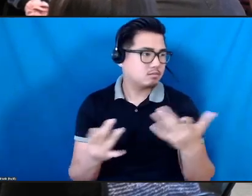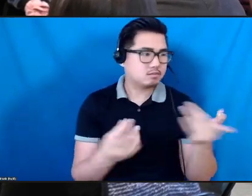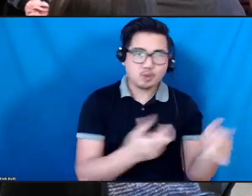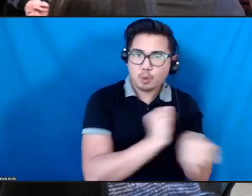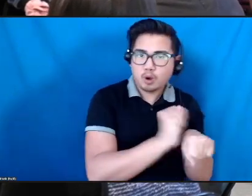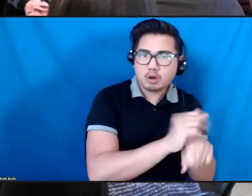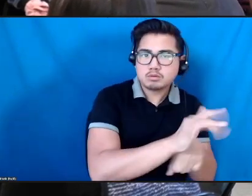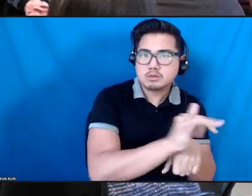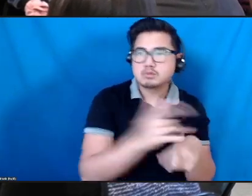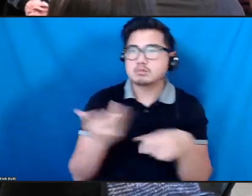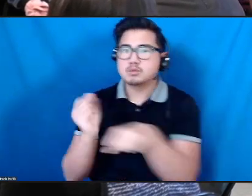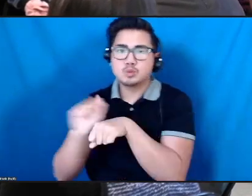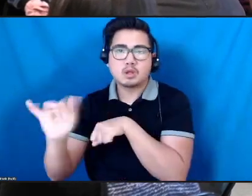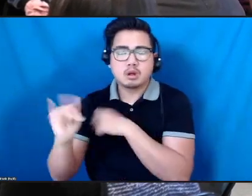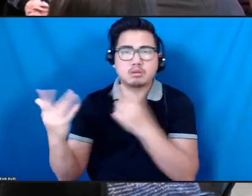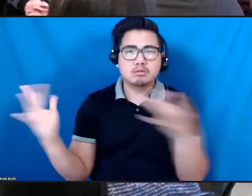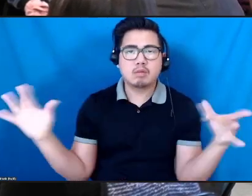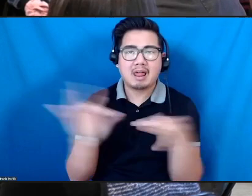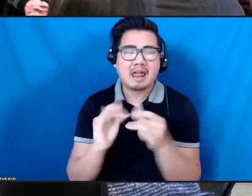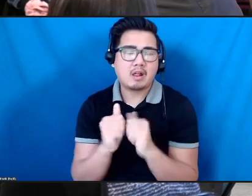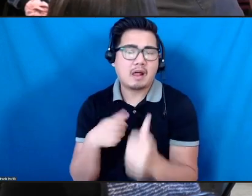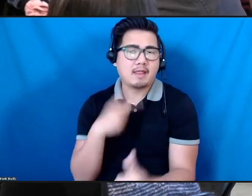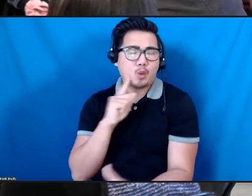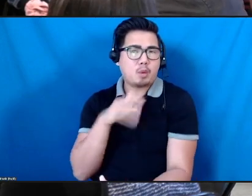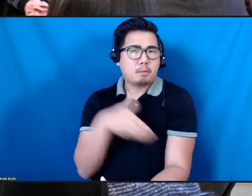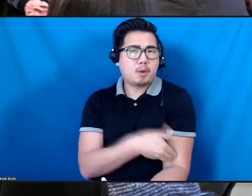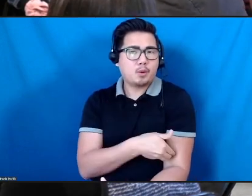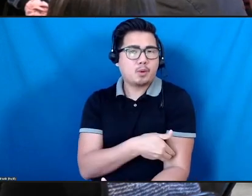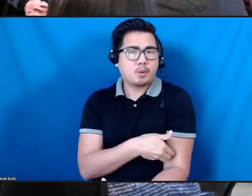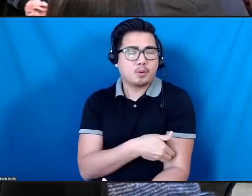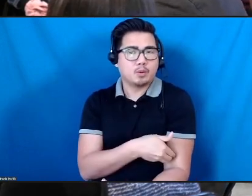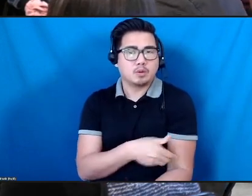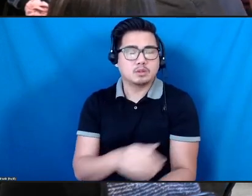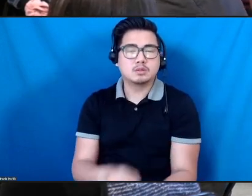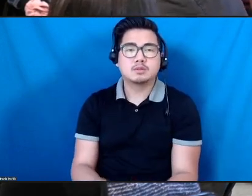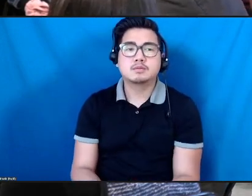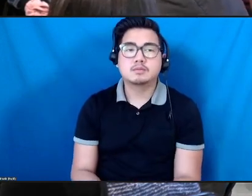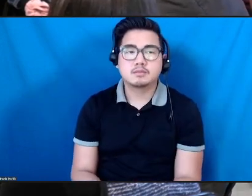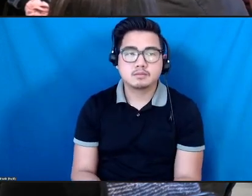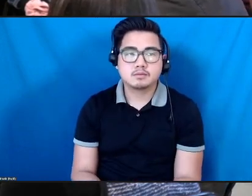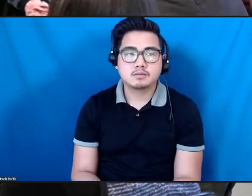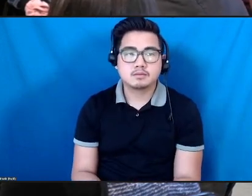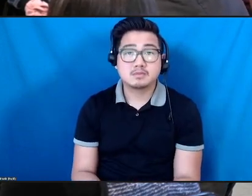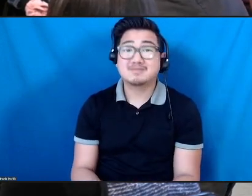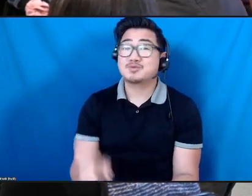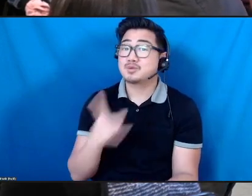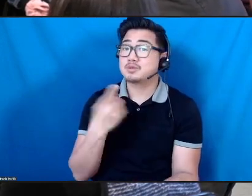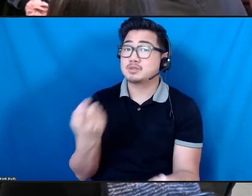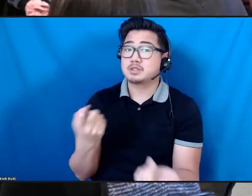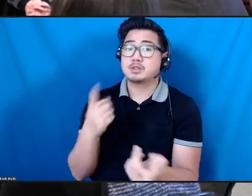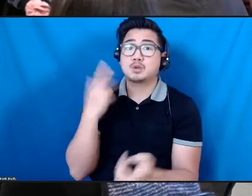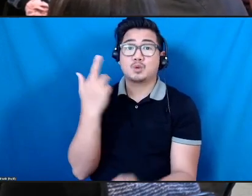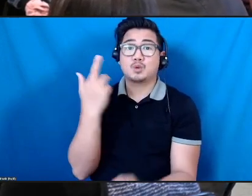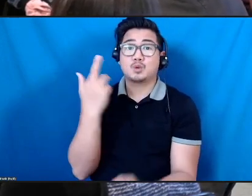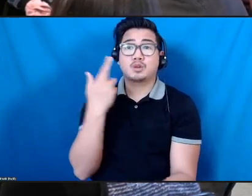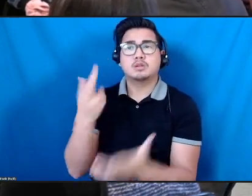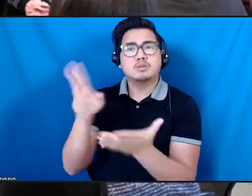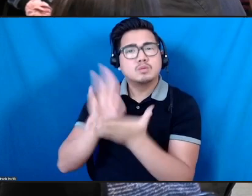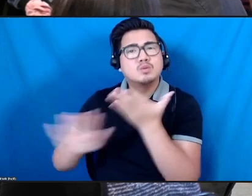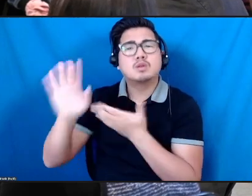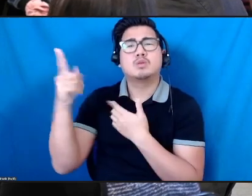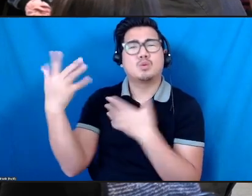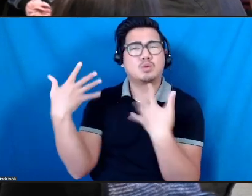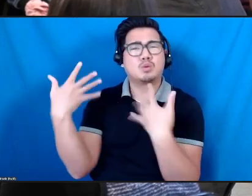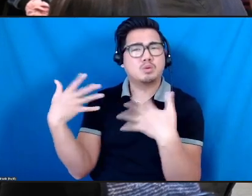I just think that that would be really powerful. And I think, particularly because the university is a place where there's a lot of international work going on,